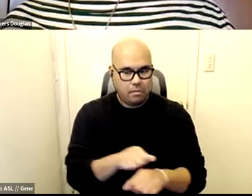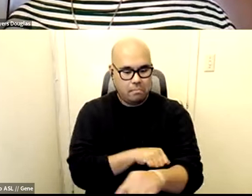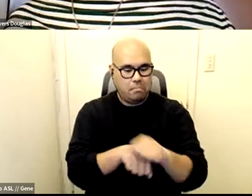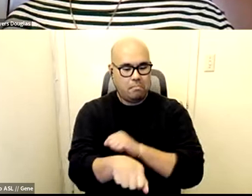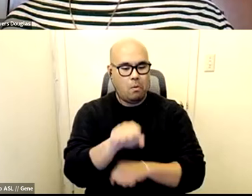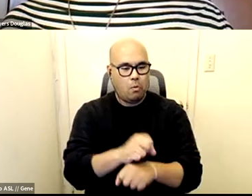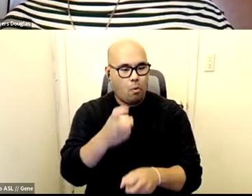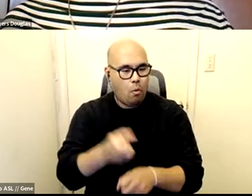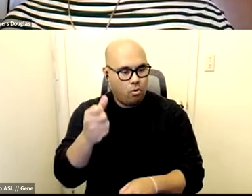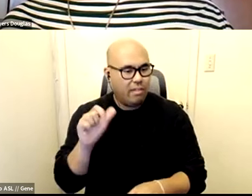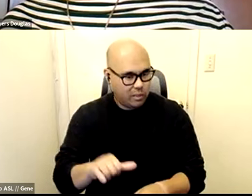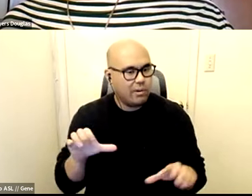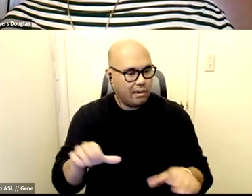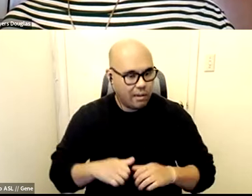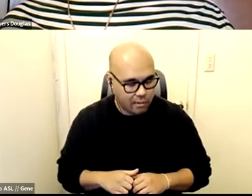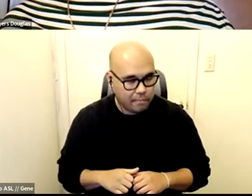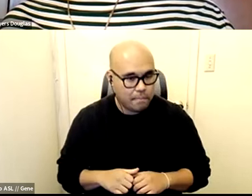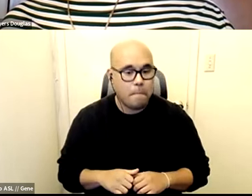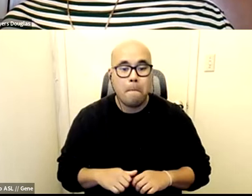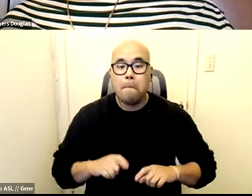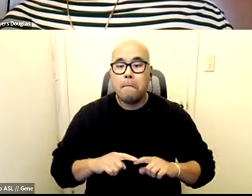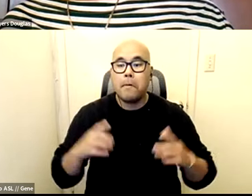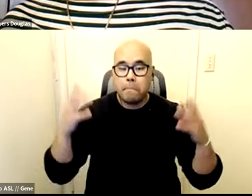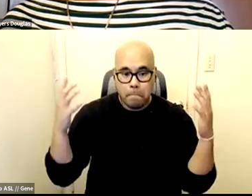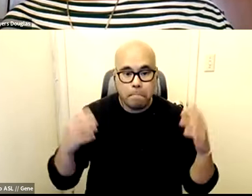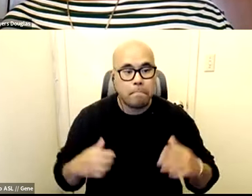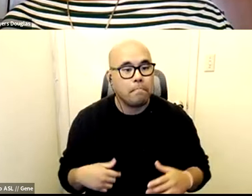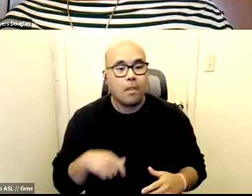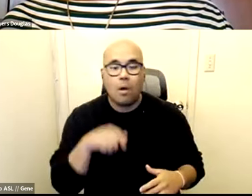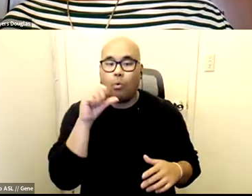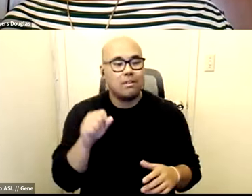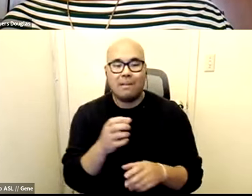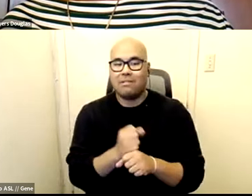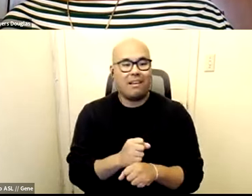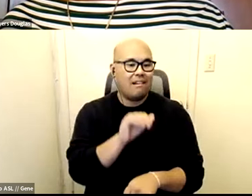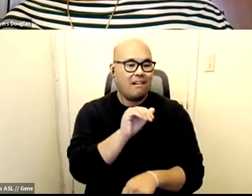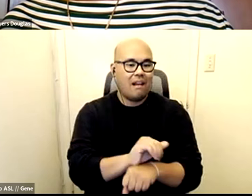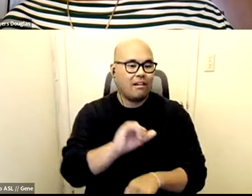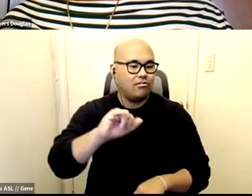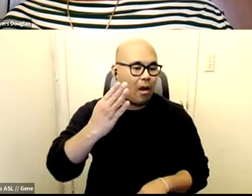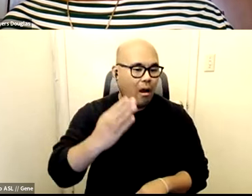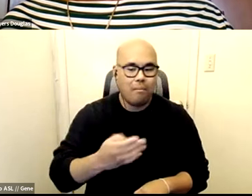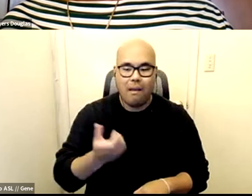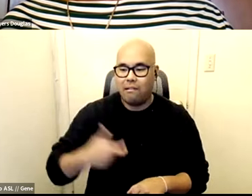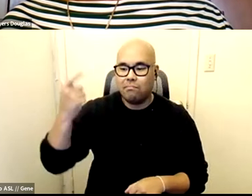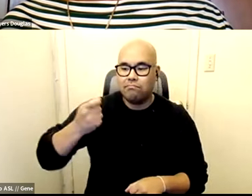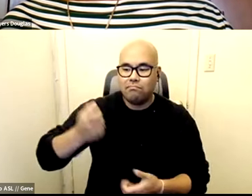but the trick was okay i can't couldn't get in the night job i couldn't get any subsidy but then i became employed